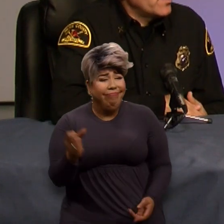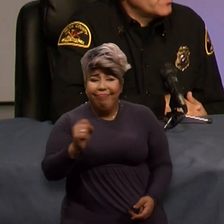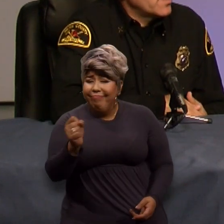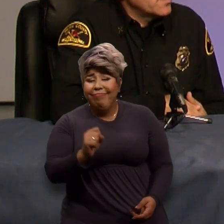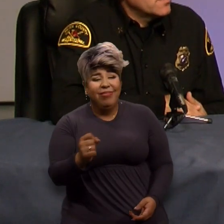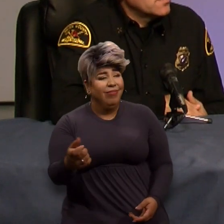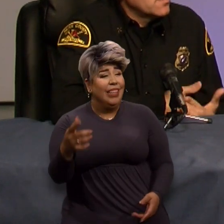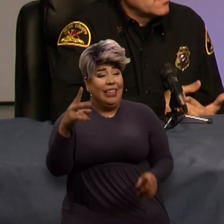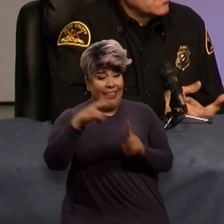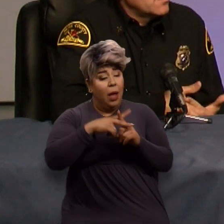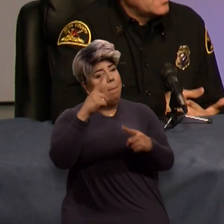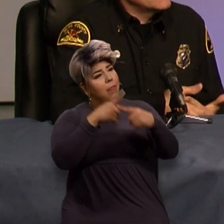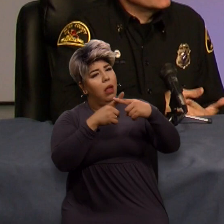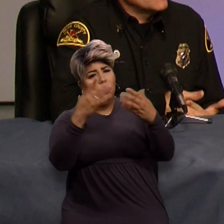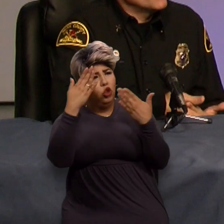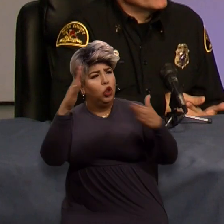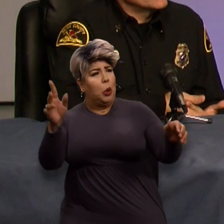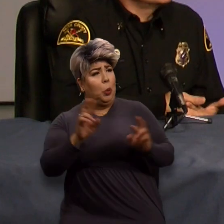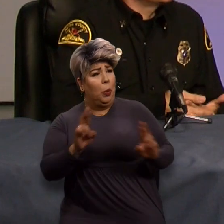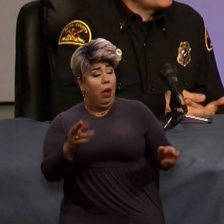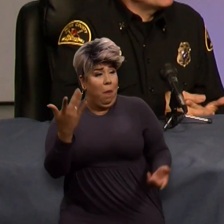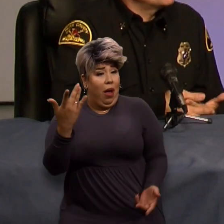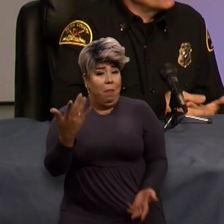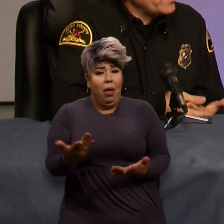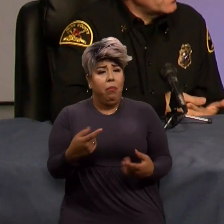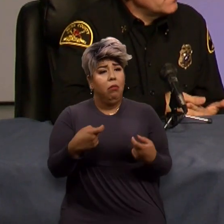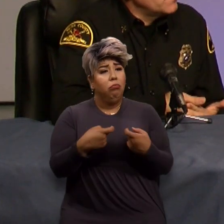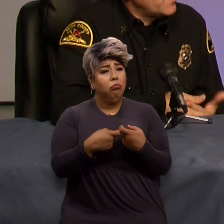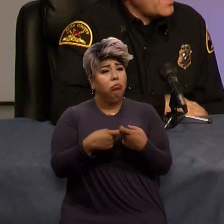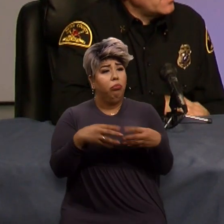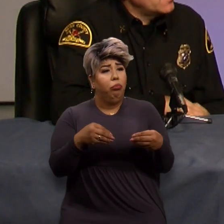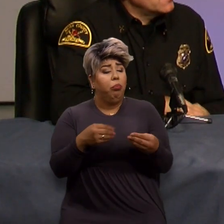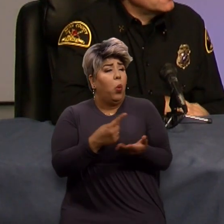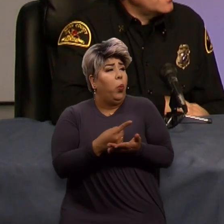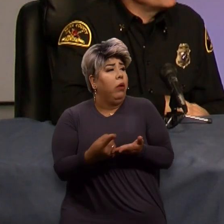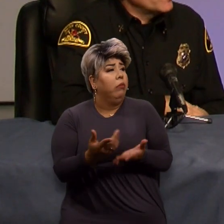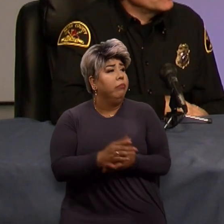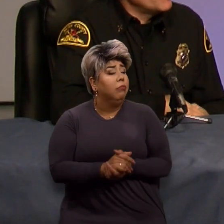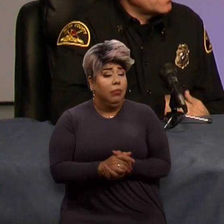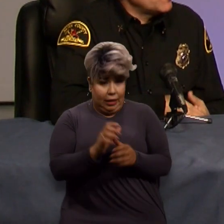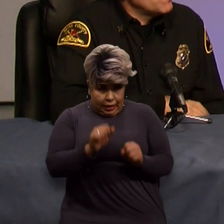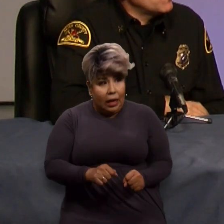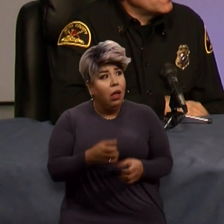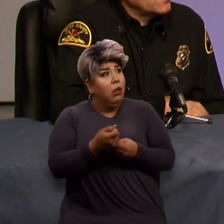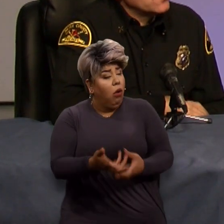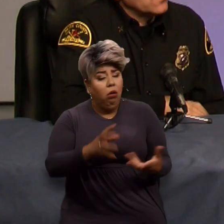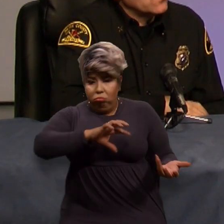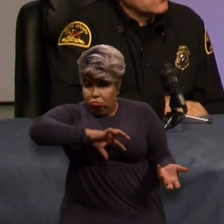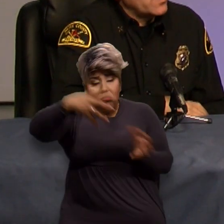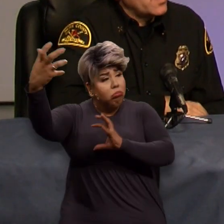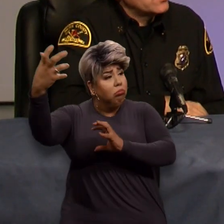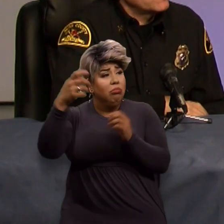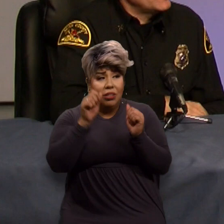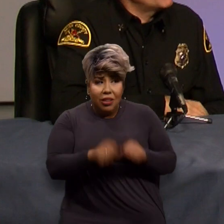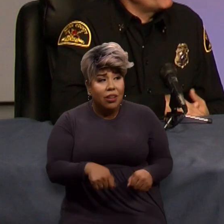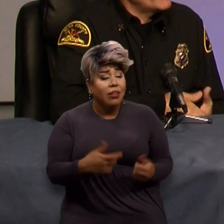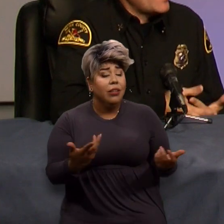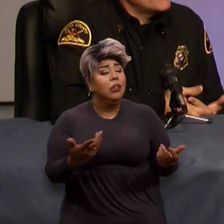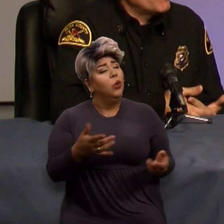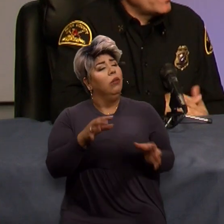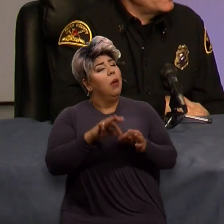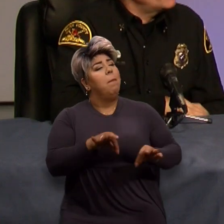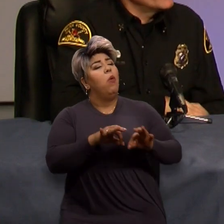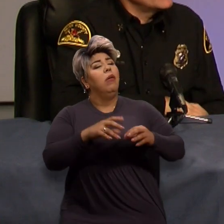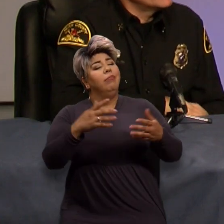being prepared because it's as simple as losing power for a week. That is detrimental to many people. And so just being